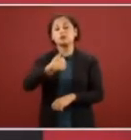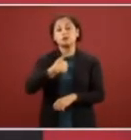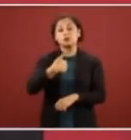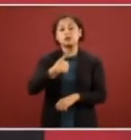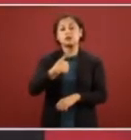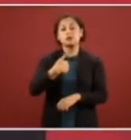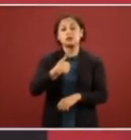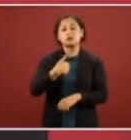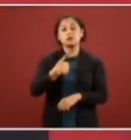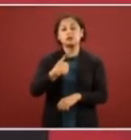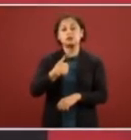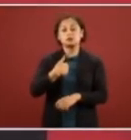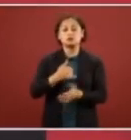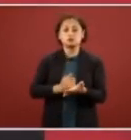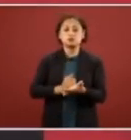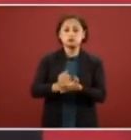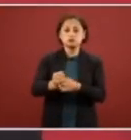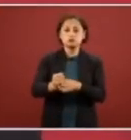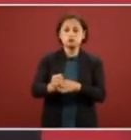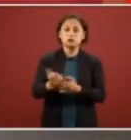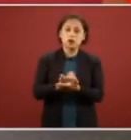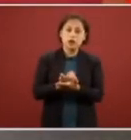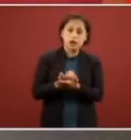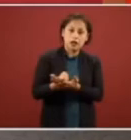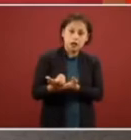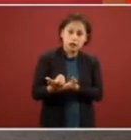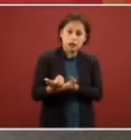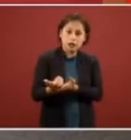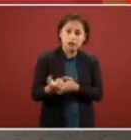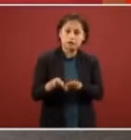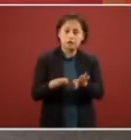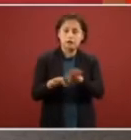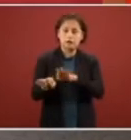increase the minimum salary by 20%